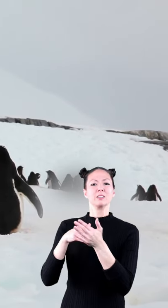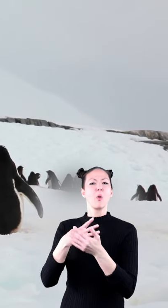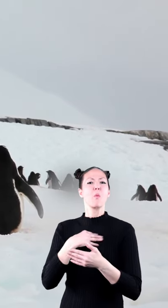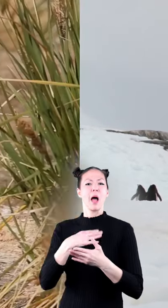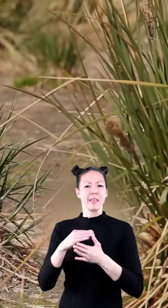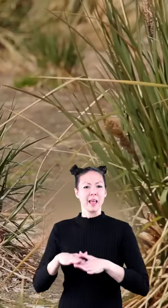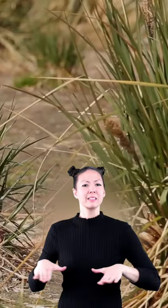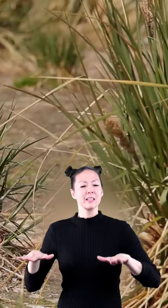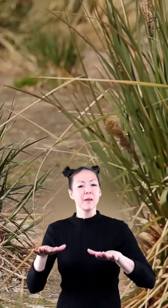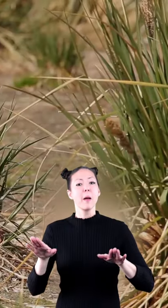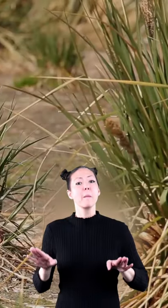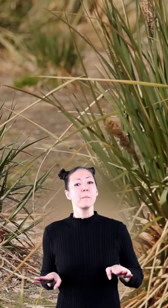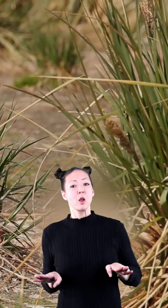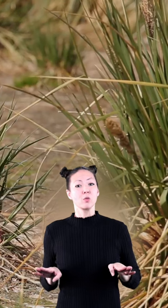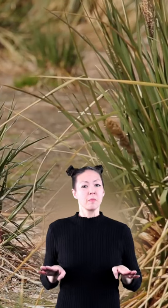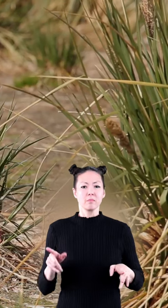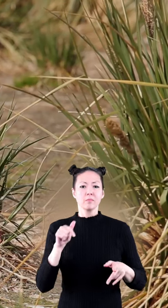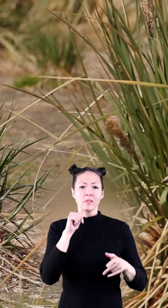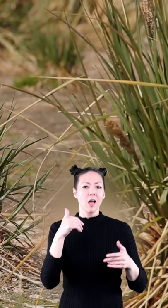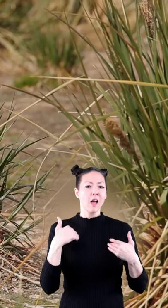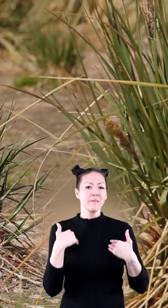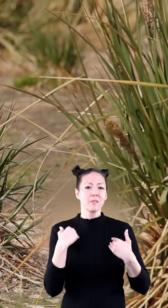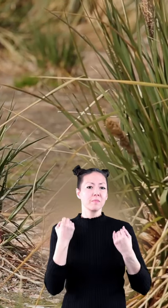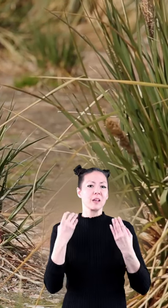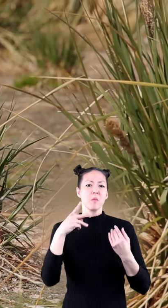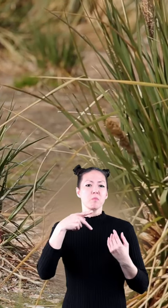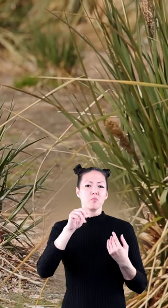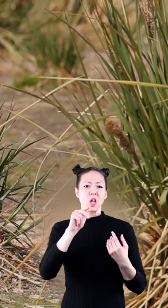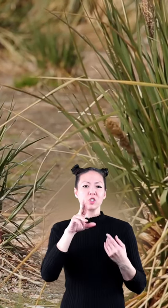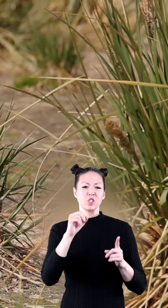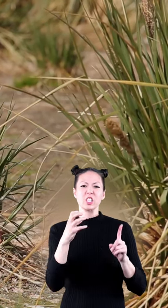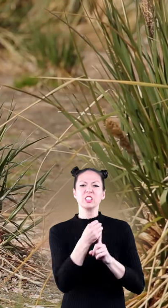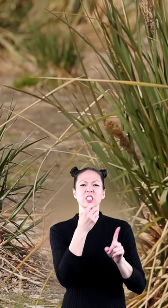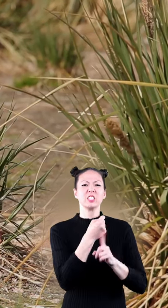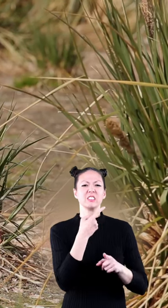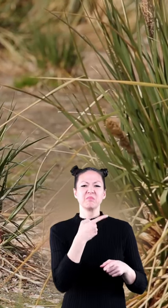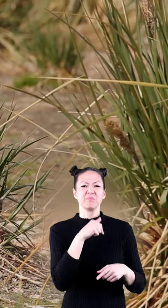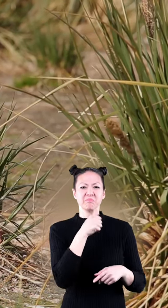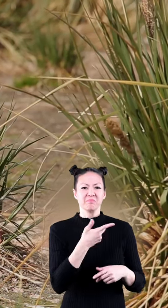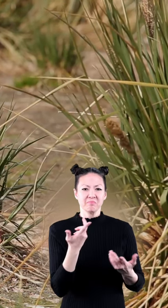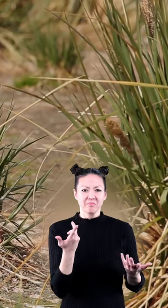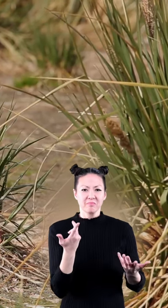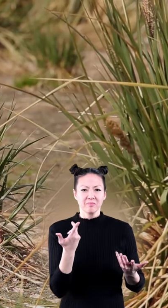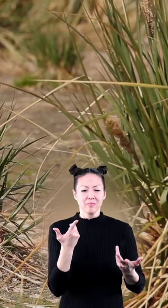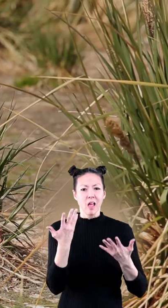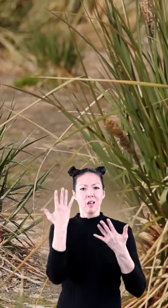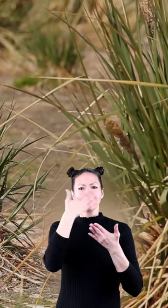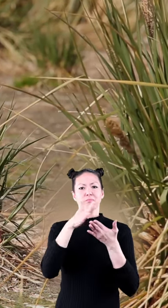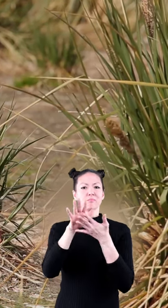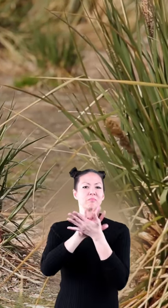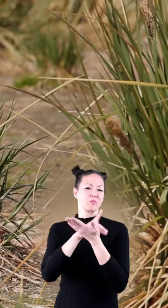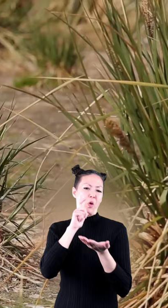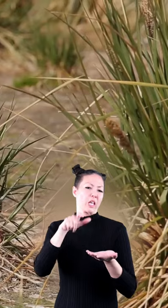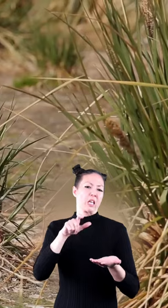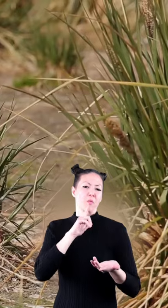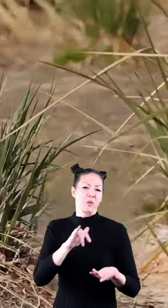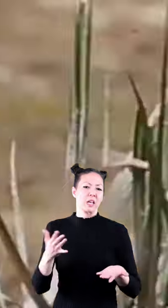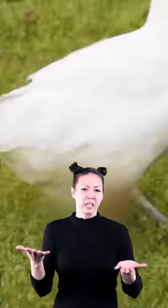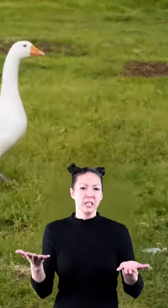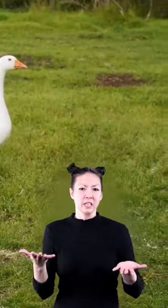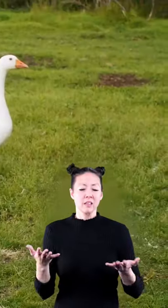but the penguin doesn't have many predators on land so there is no need for them to be camouflaged there